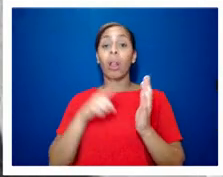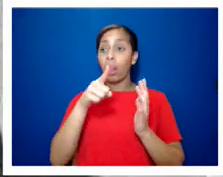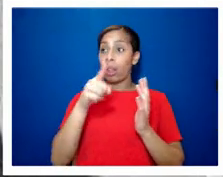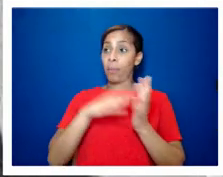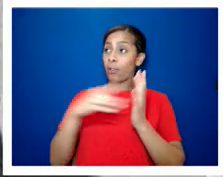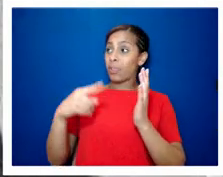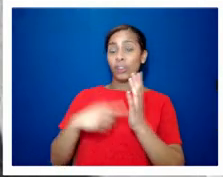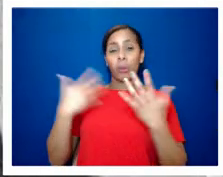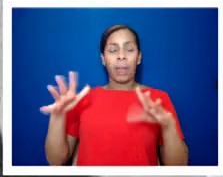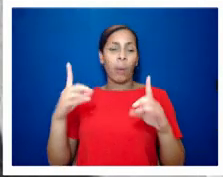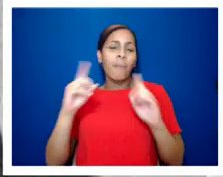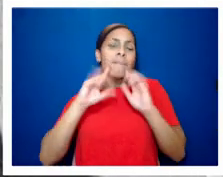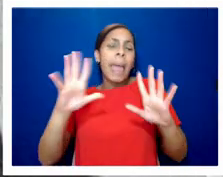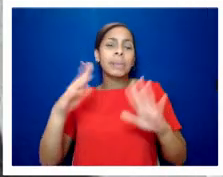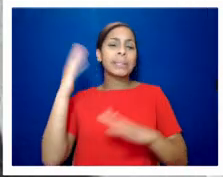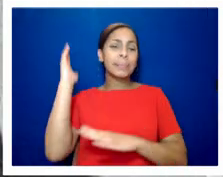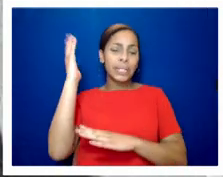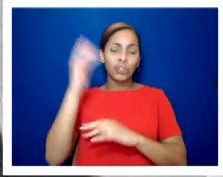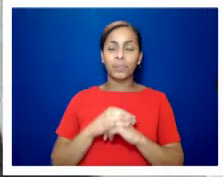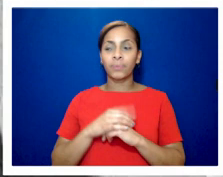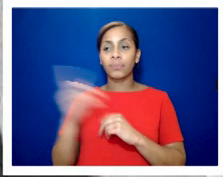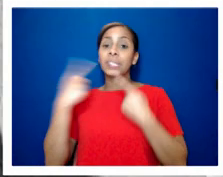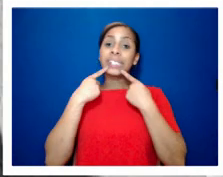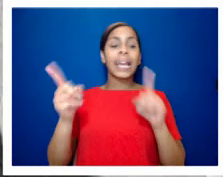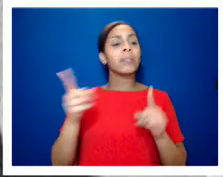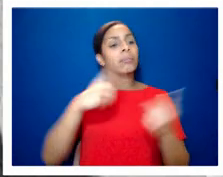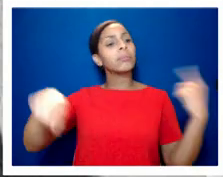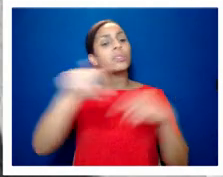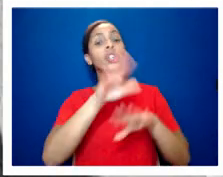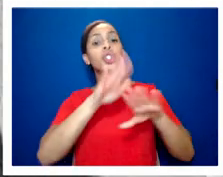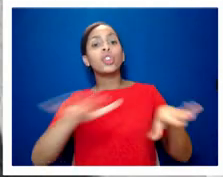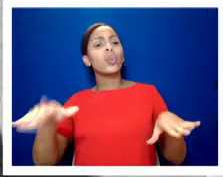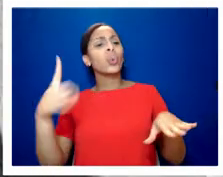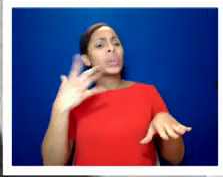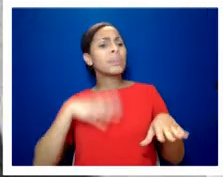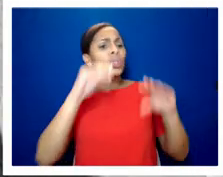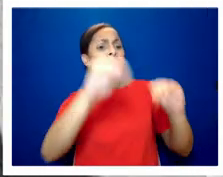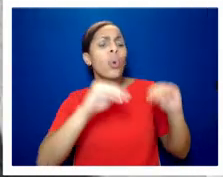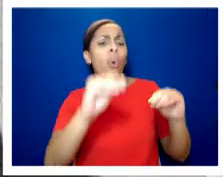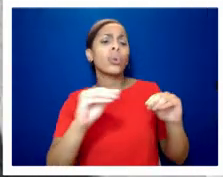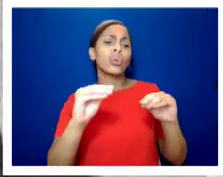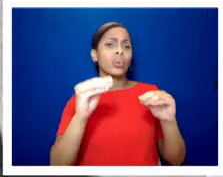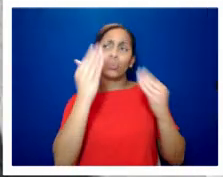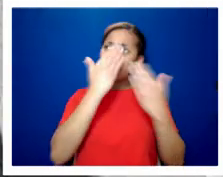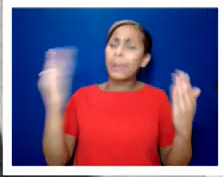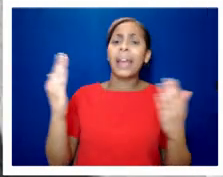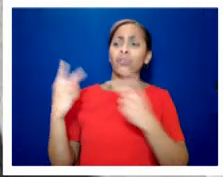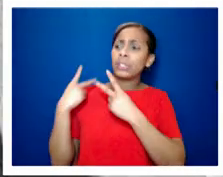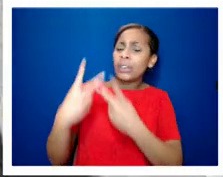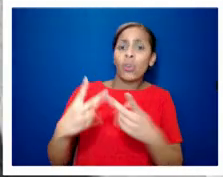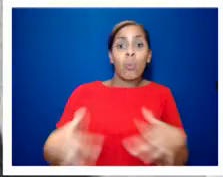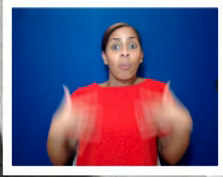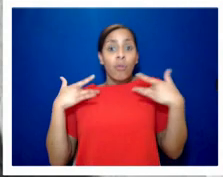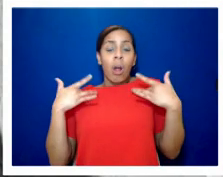-known speeches where she warned that children who need to be taught to respect traditional moral values are being taught that they have the inalienable right to be gay